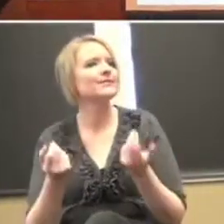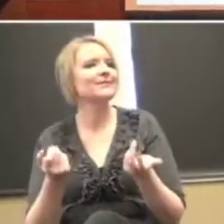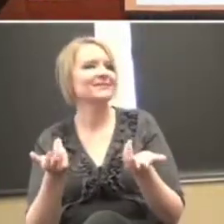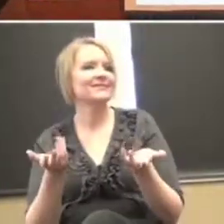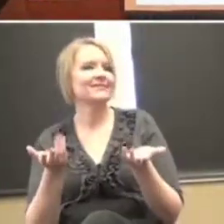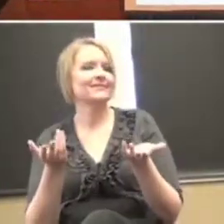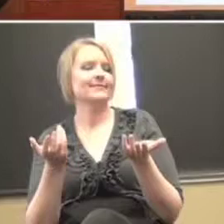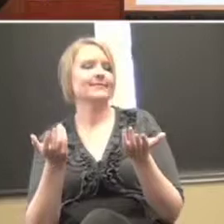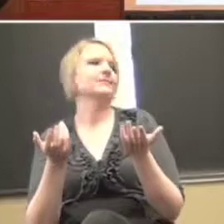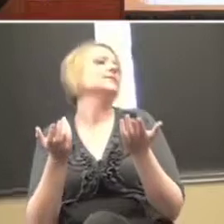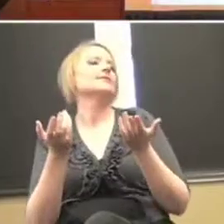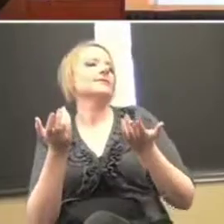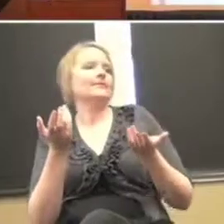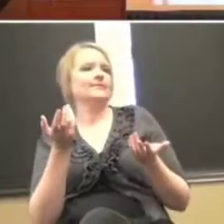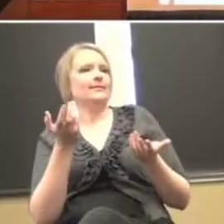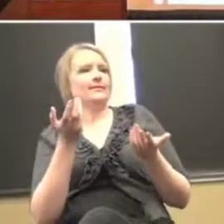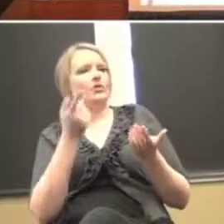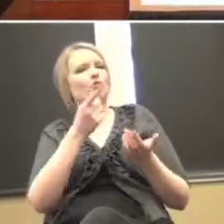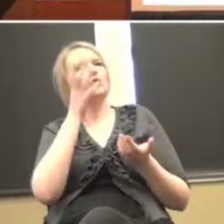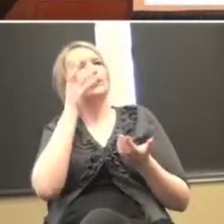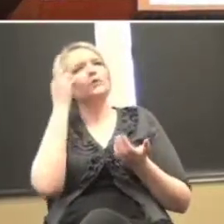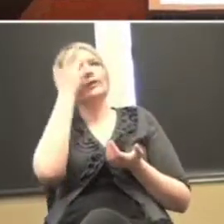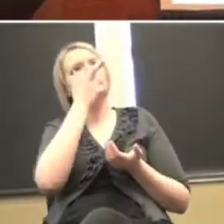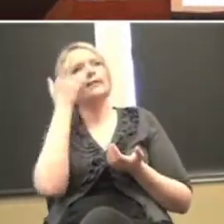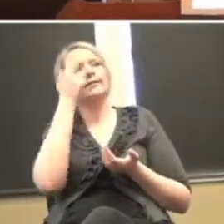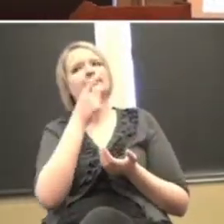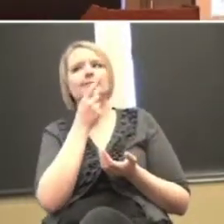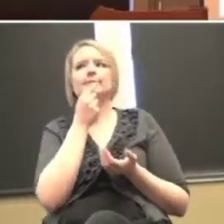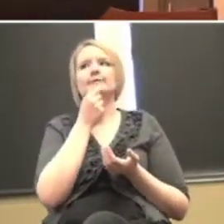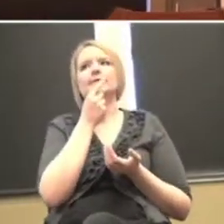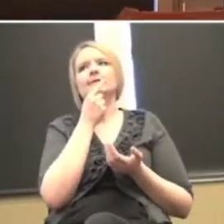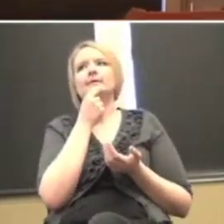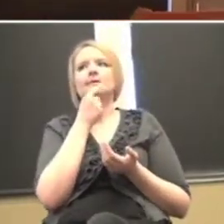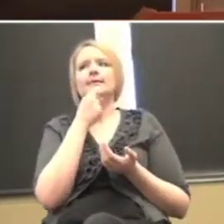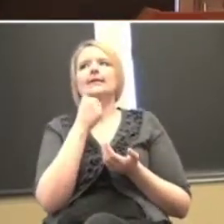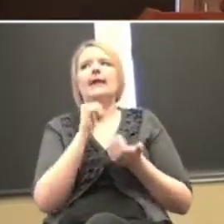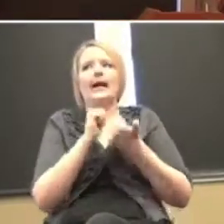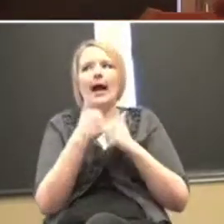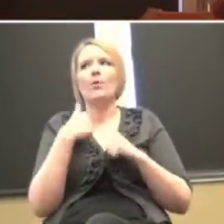right what might you find as you begin to look at that implementation of that plan?